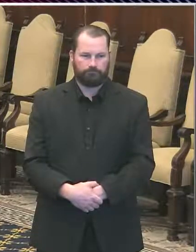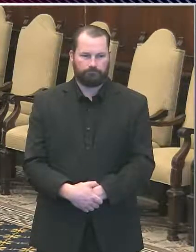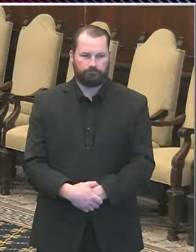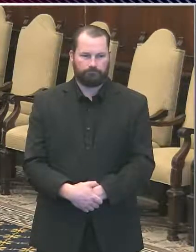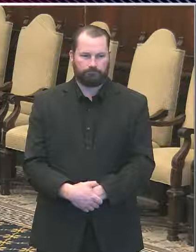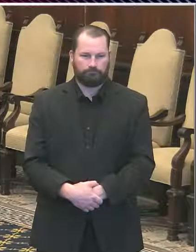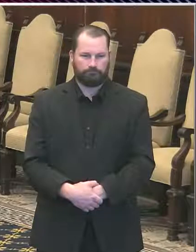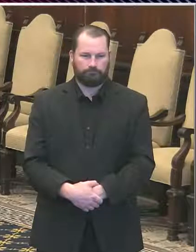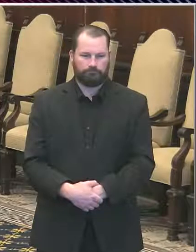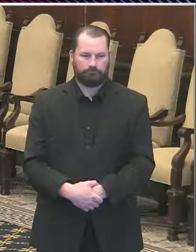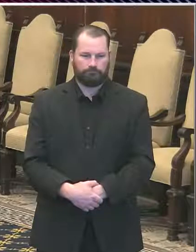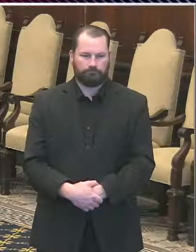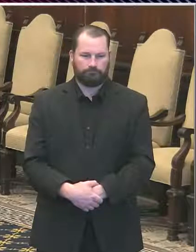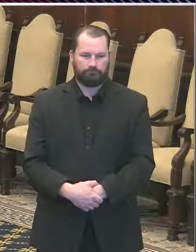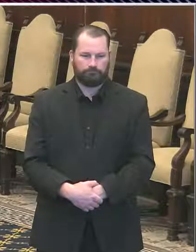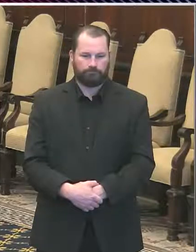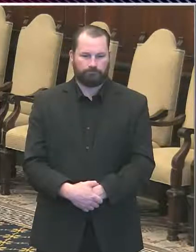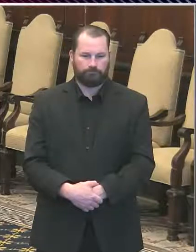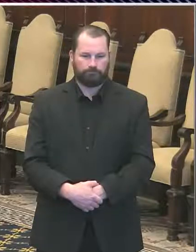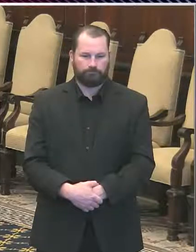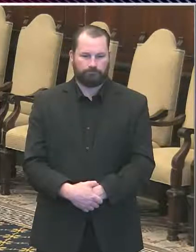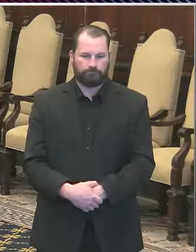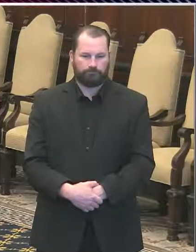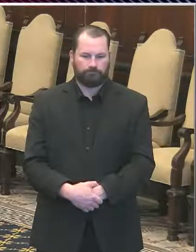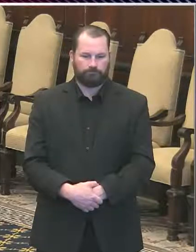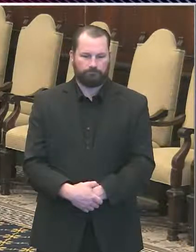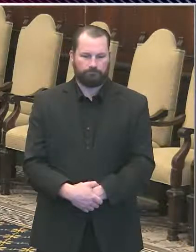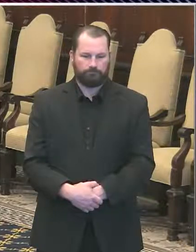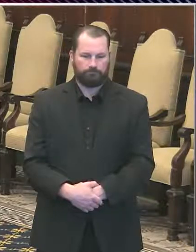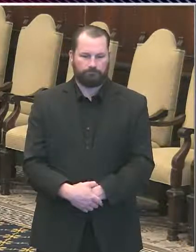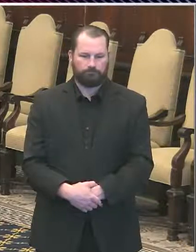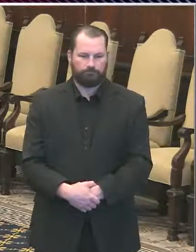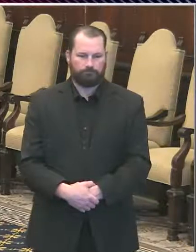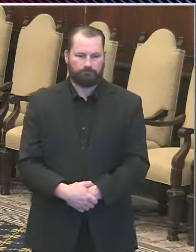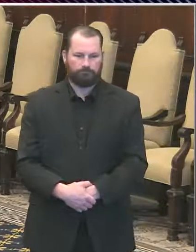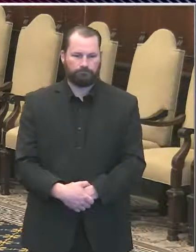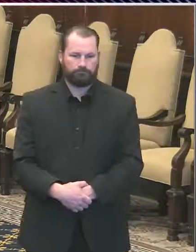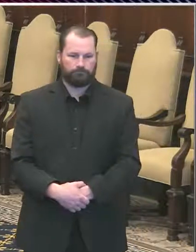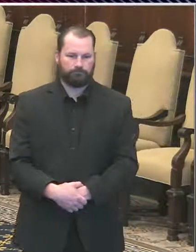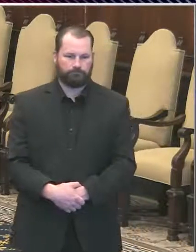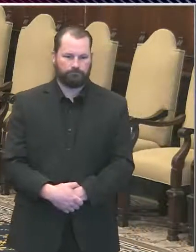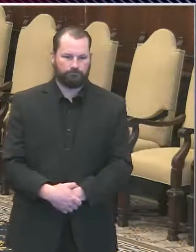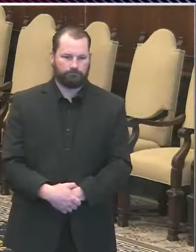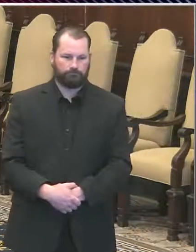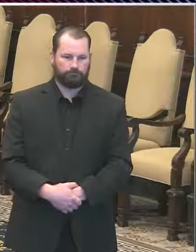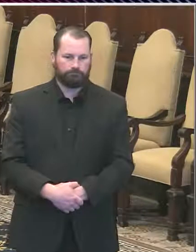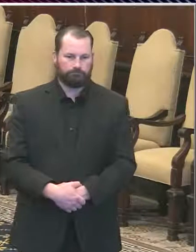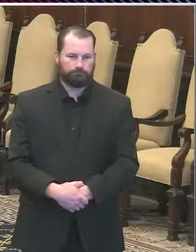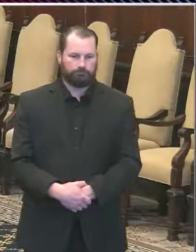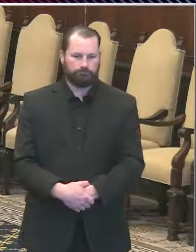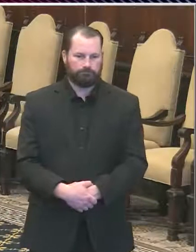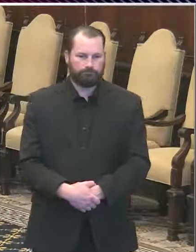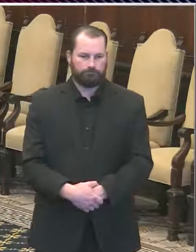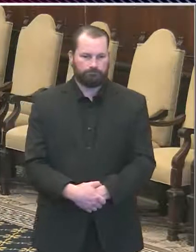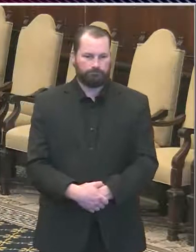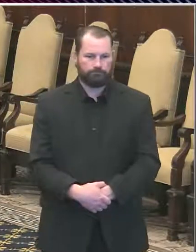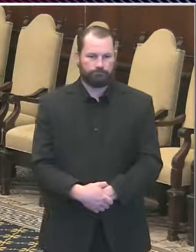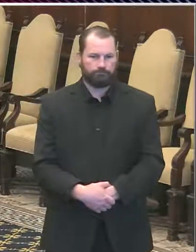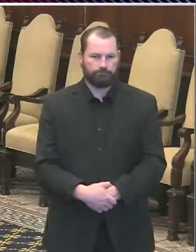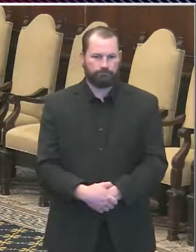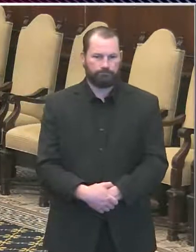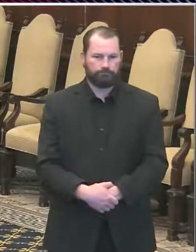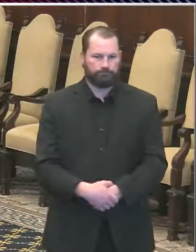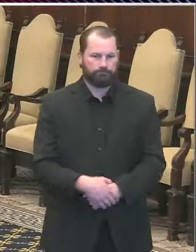social in what is possible. . . . . . sería para el alcalde Jim Kelly. El hecho de